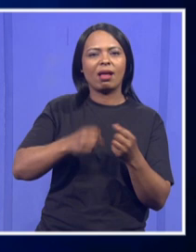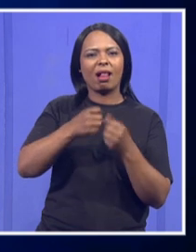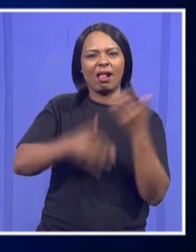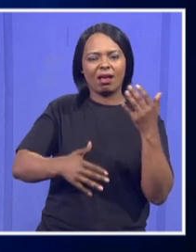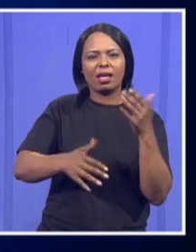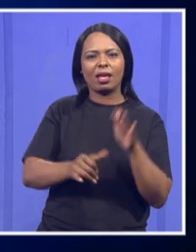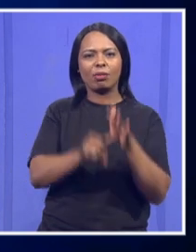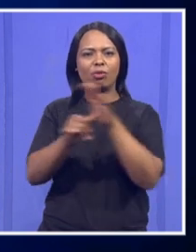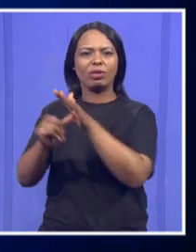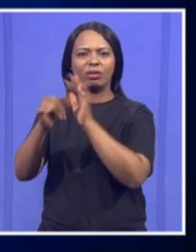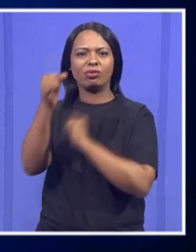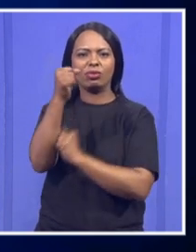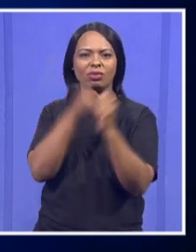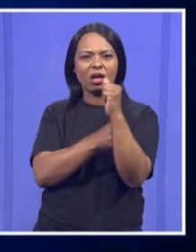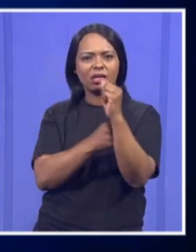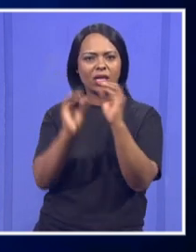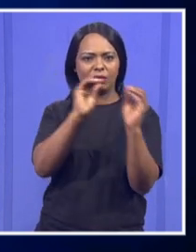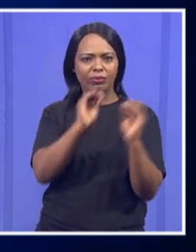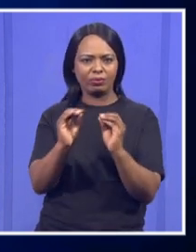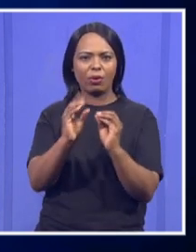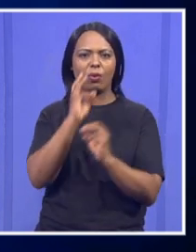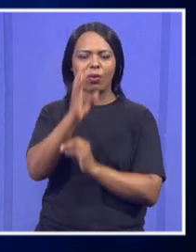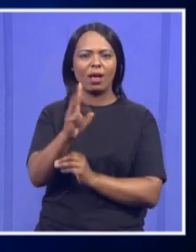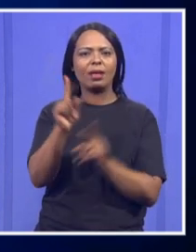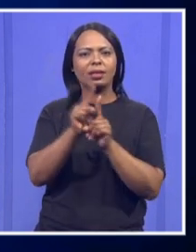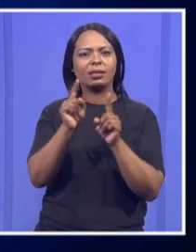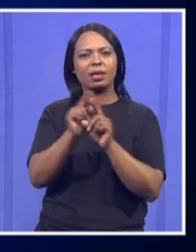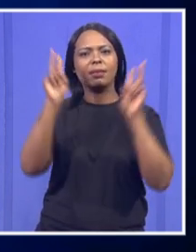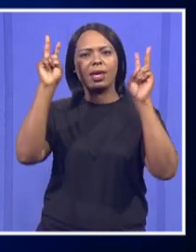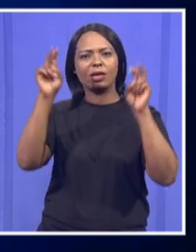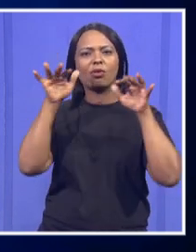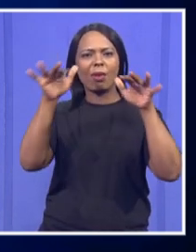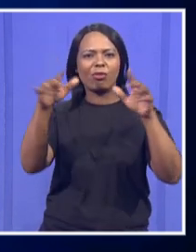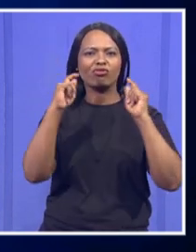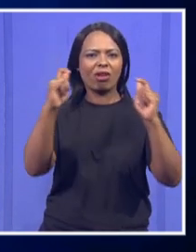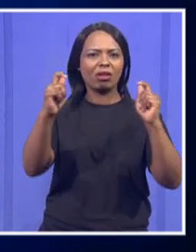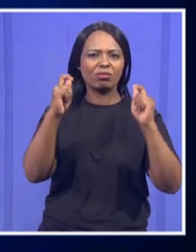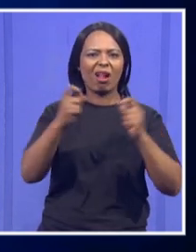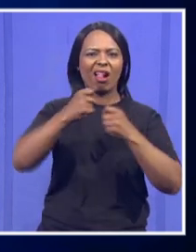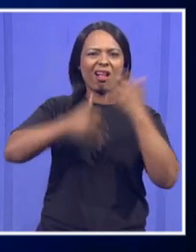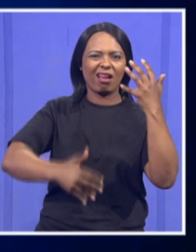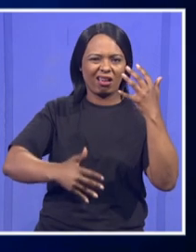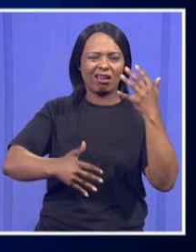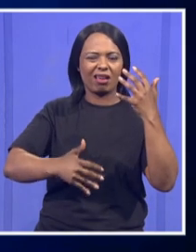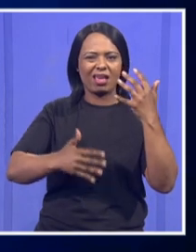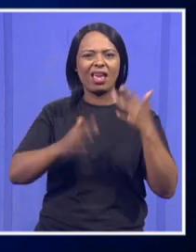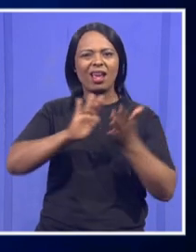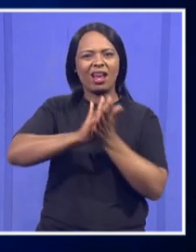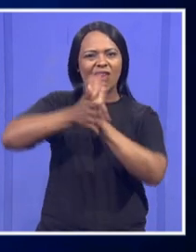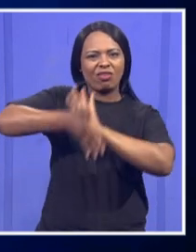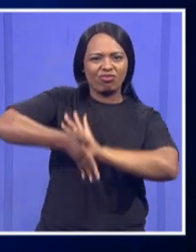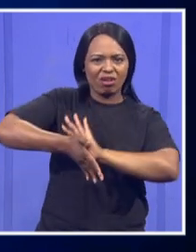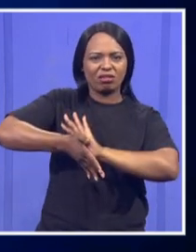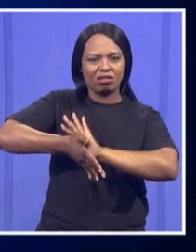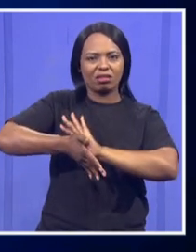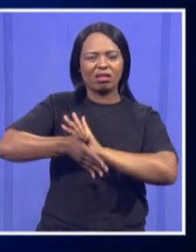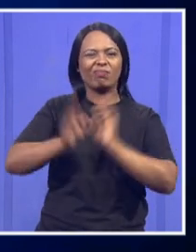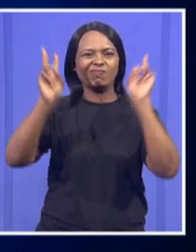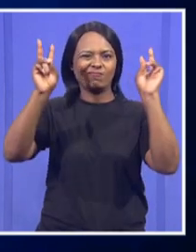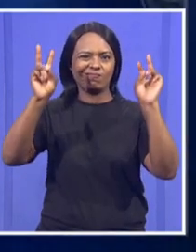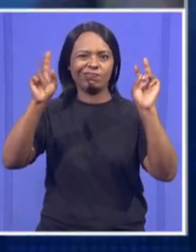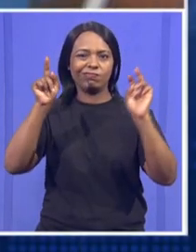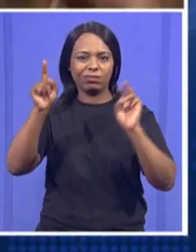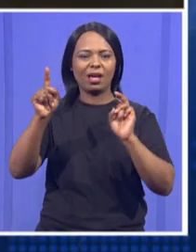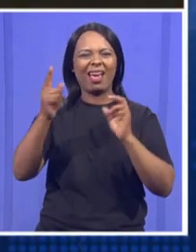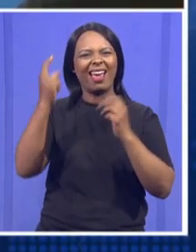most important structure. And also not focusing on the question of public transport and so on infrastructure. So I think Banyaza